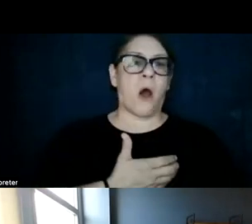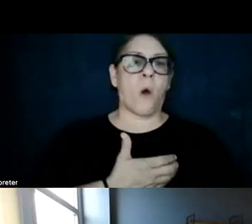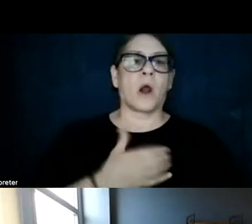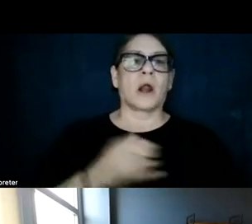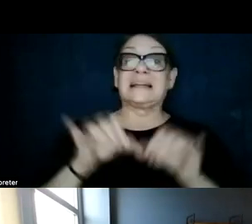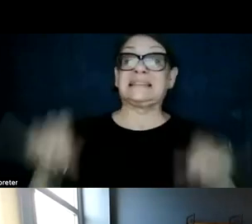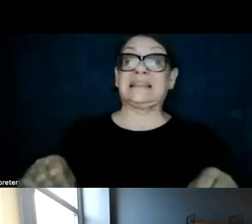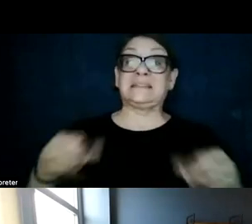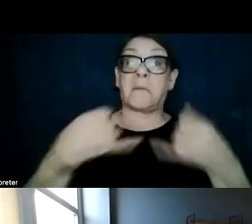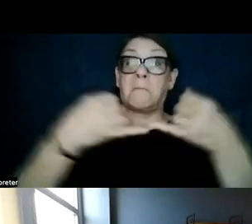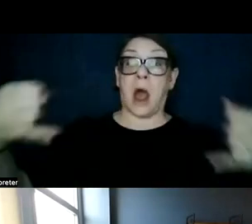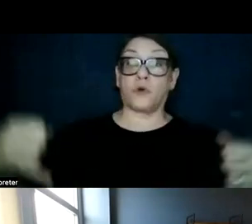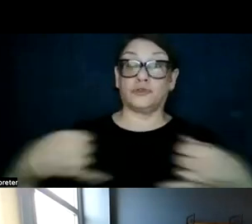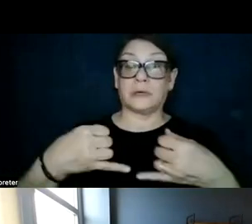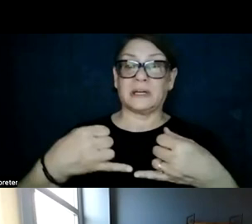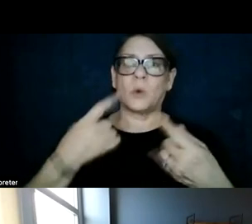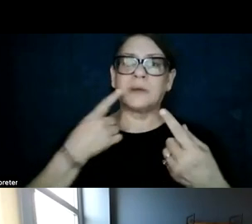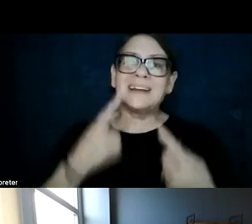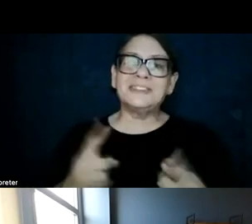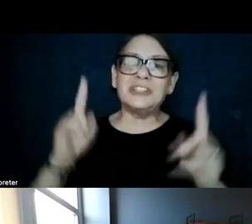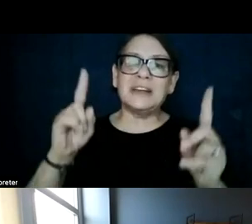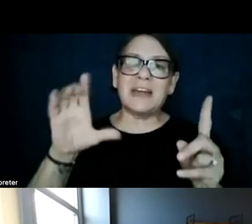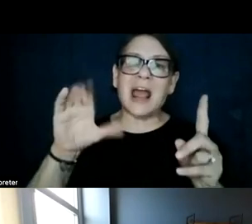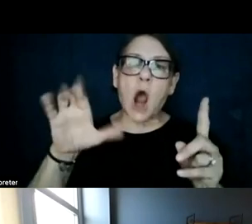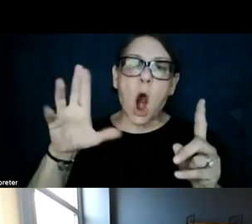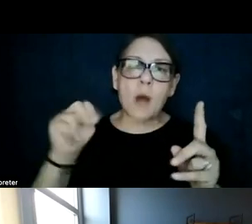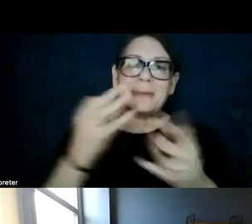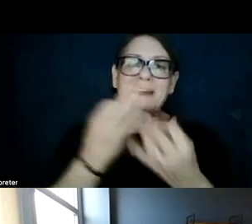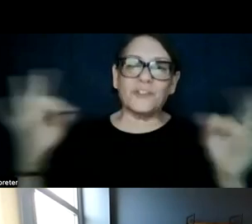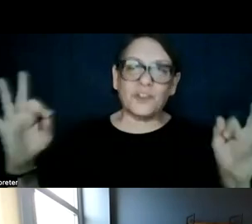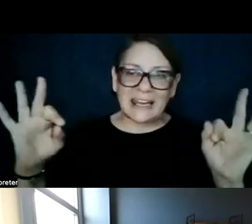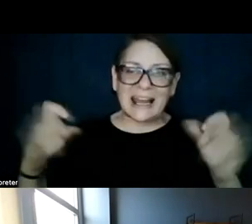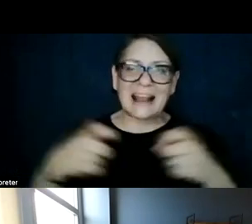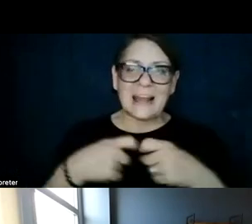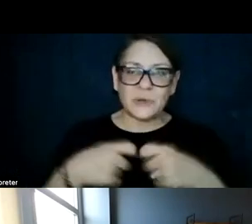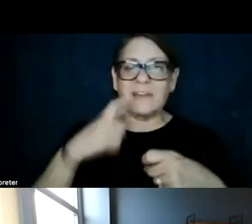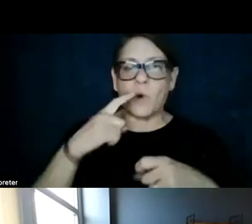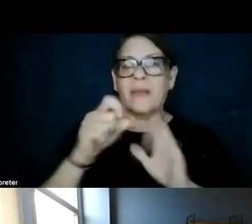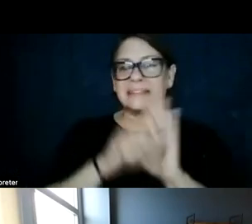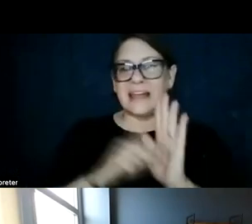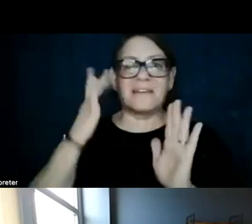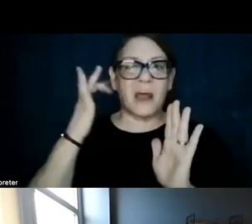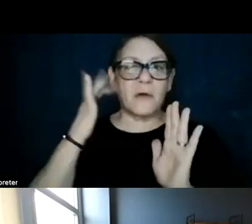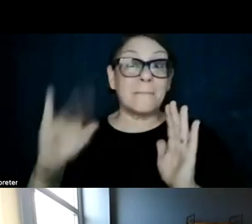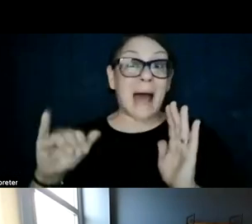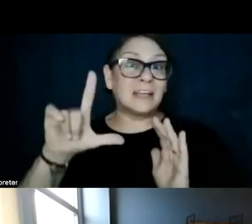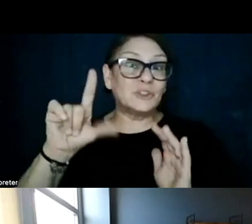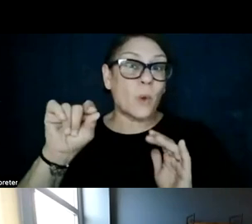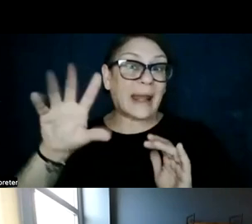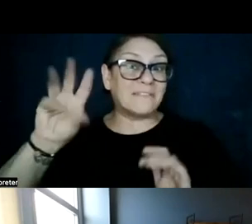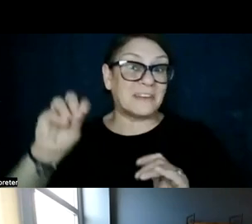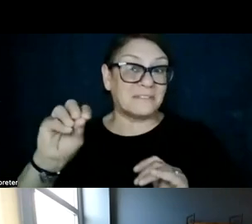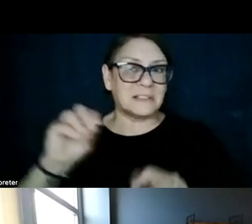this case was achieving carbon-free and renewable electricity for the state of California by 2050. But